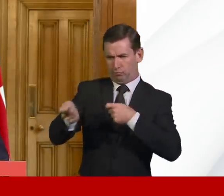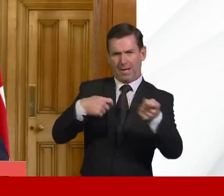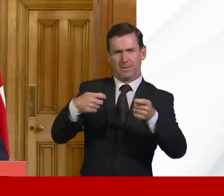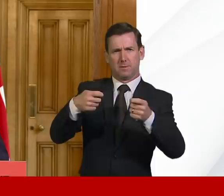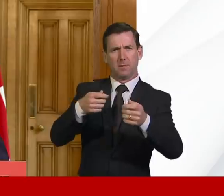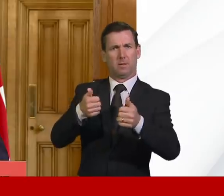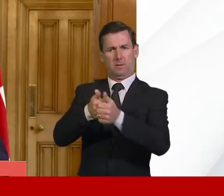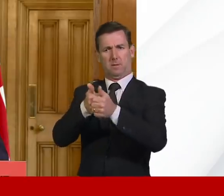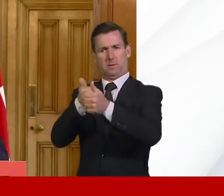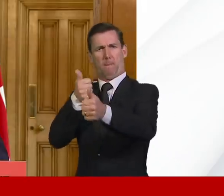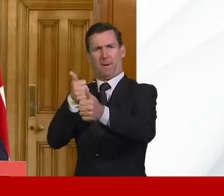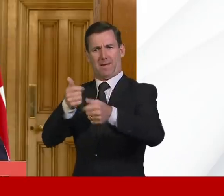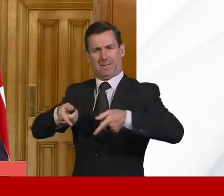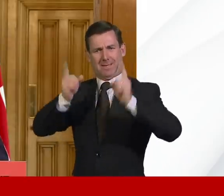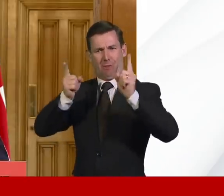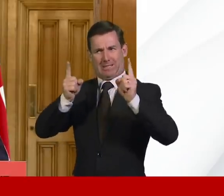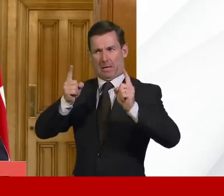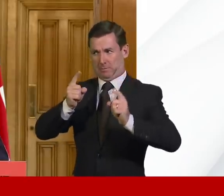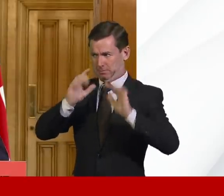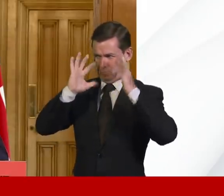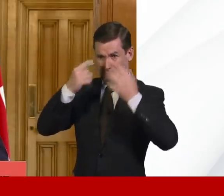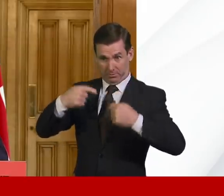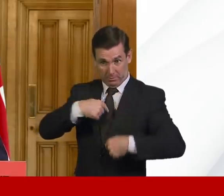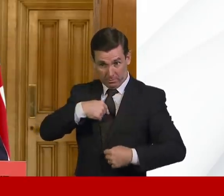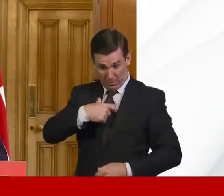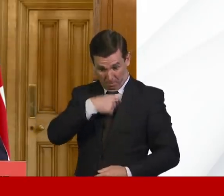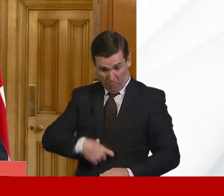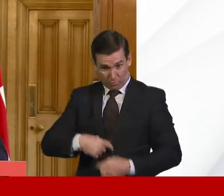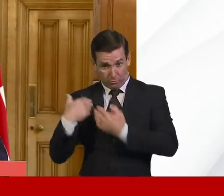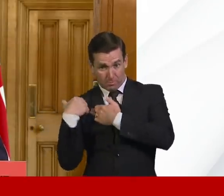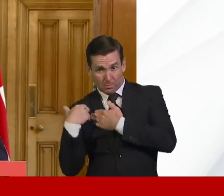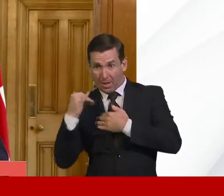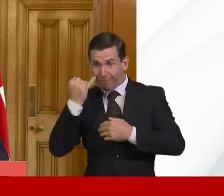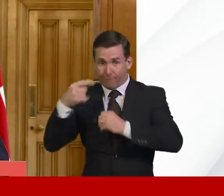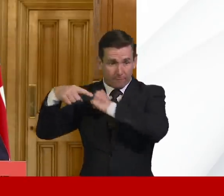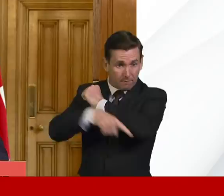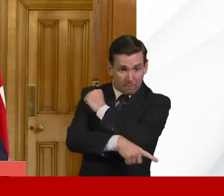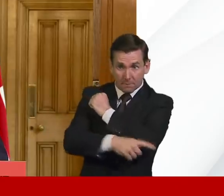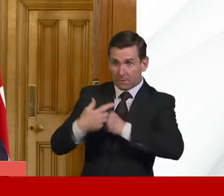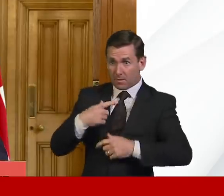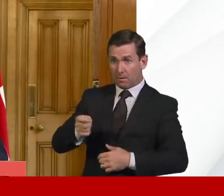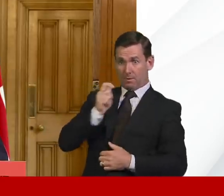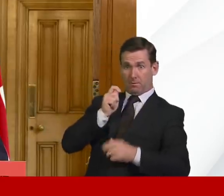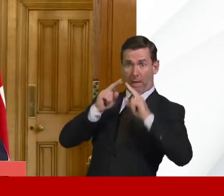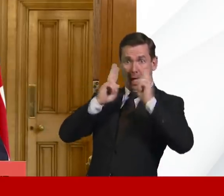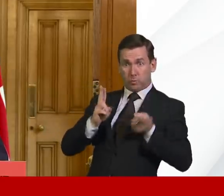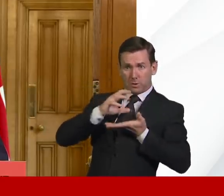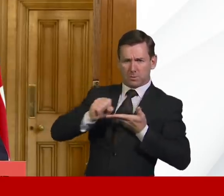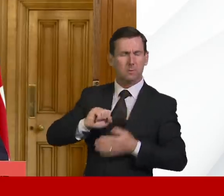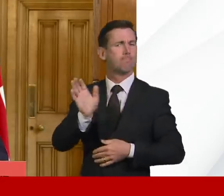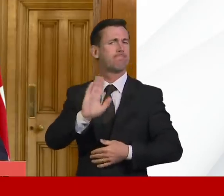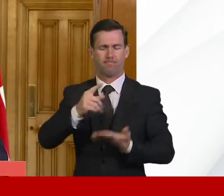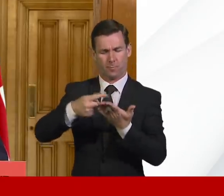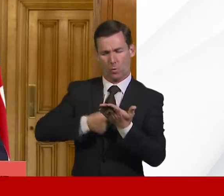to remove the threat of personal liability during the pandemic. This provision will have retrospective